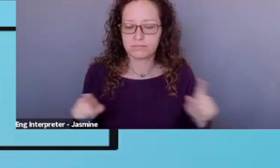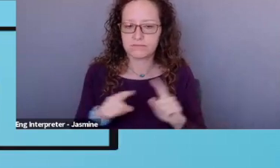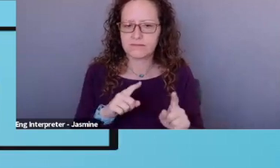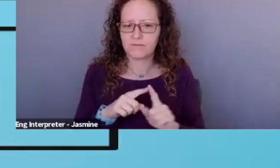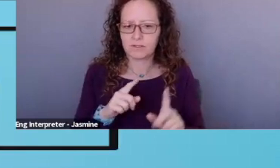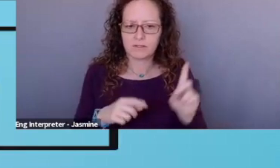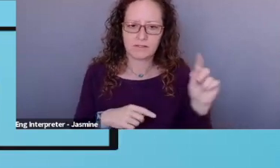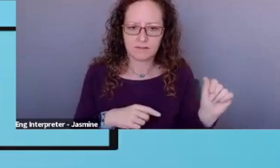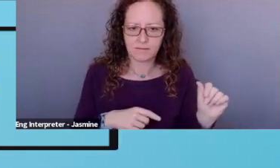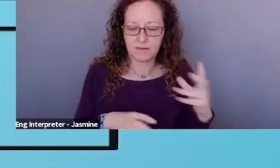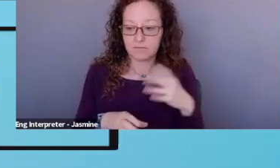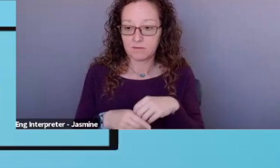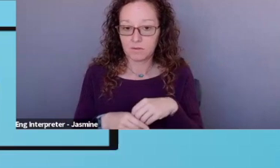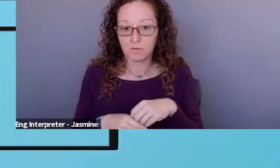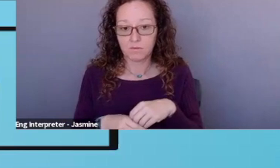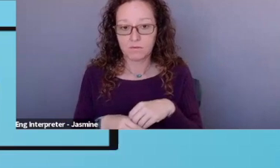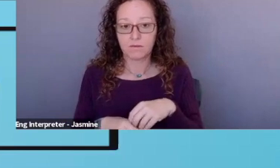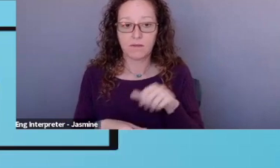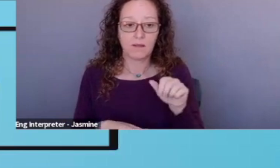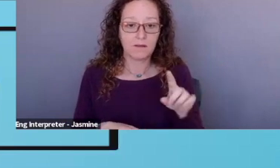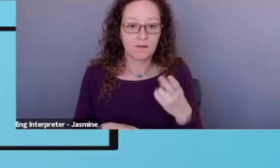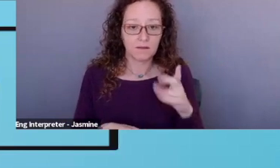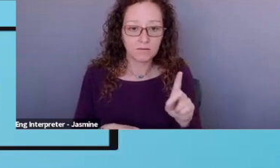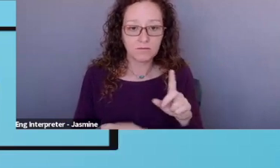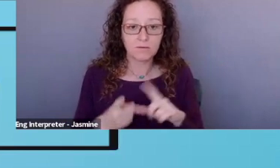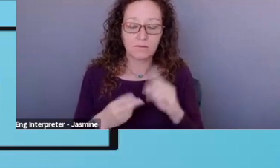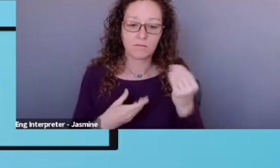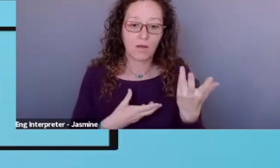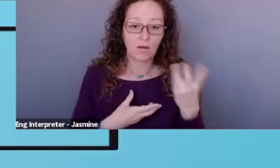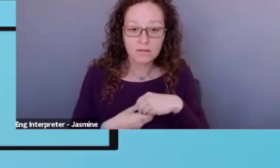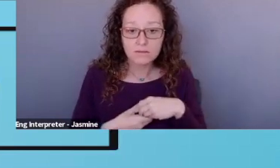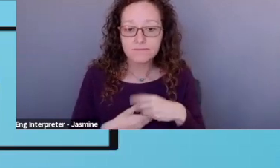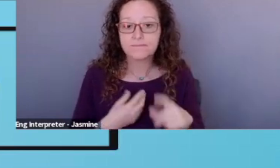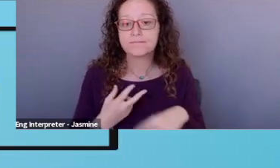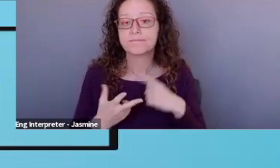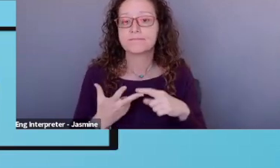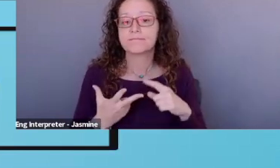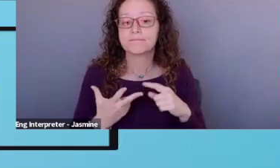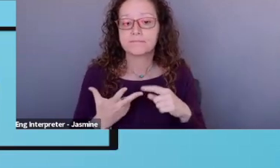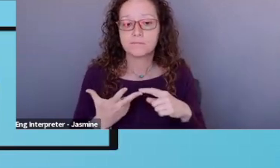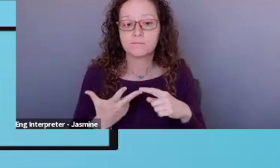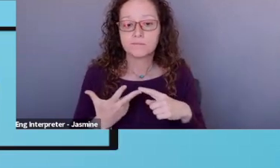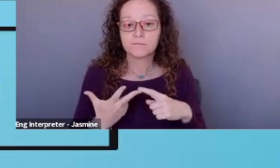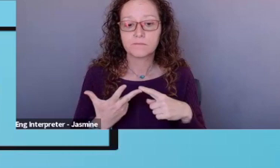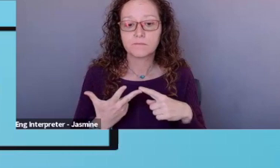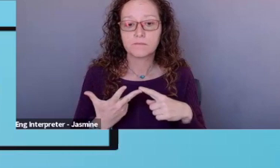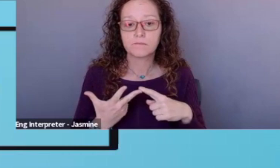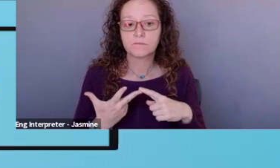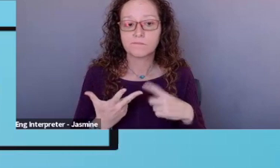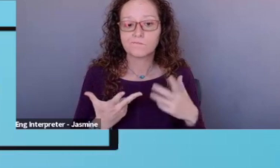disabilities, including ADHD, autism, and, um, uh,